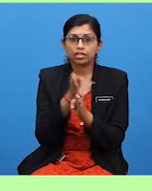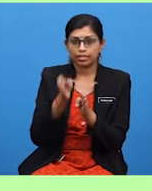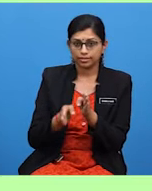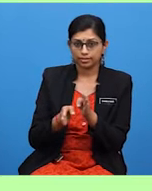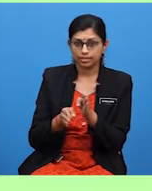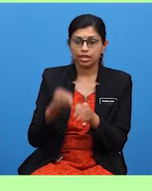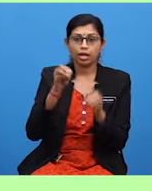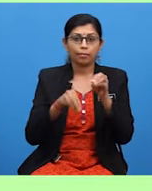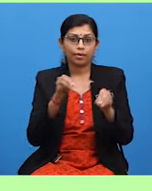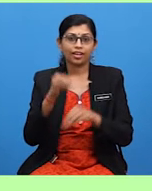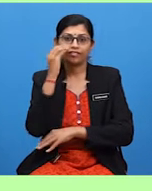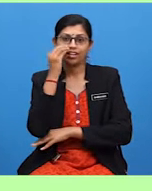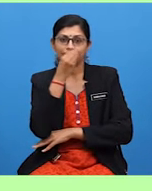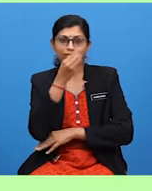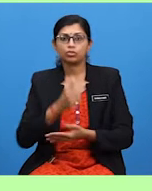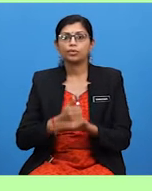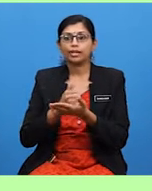help to bring them back.